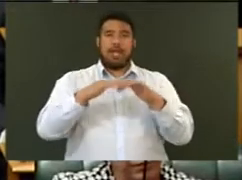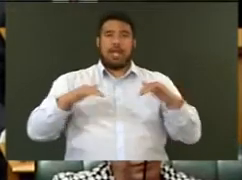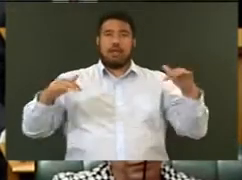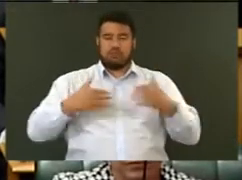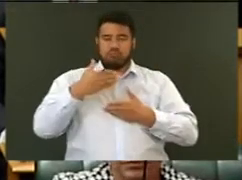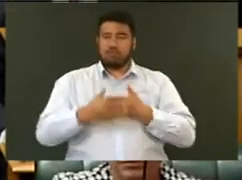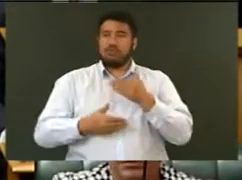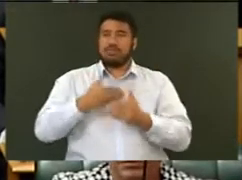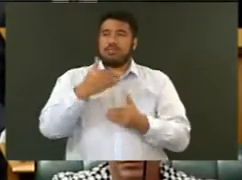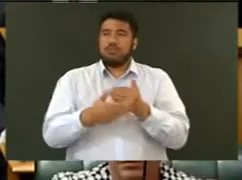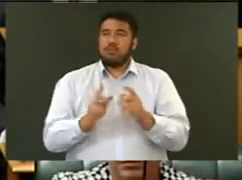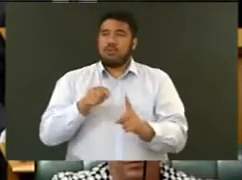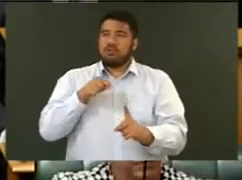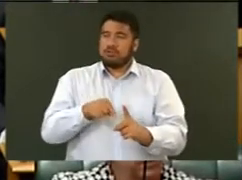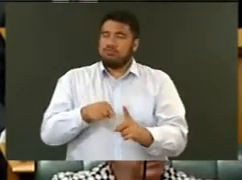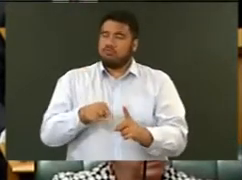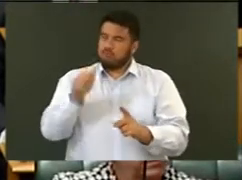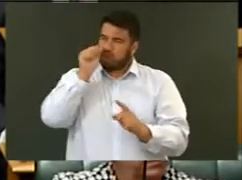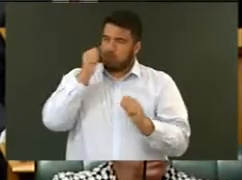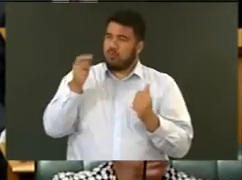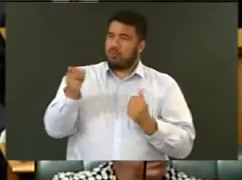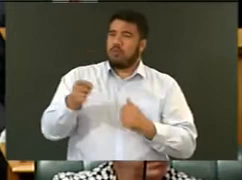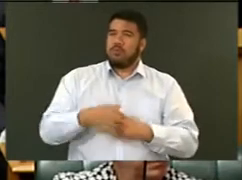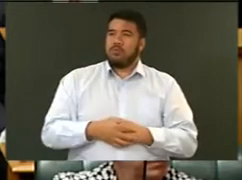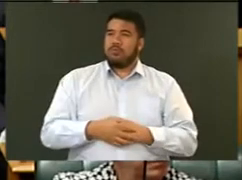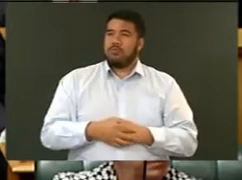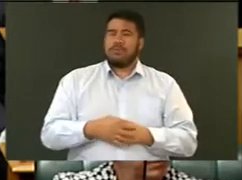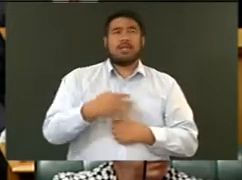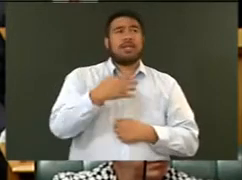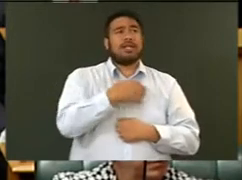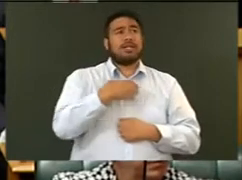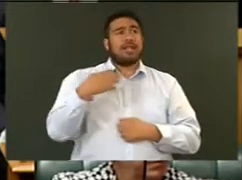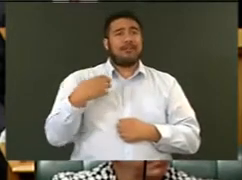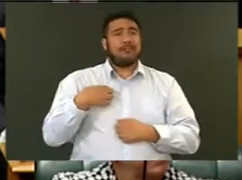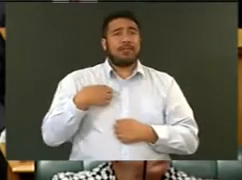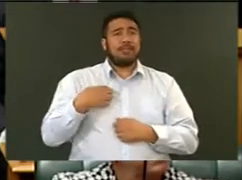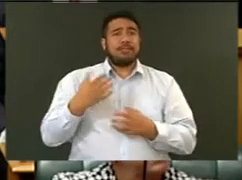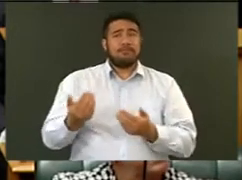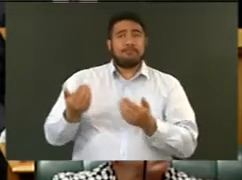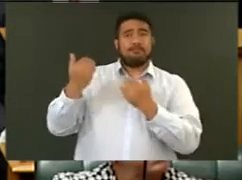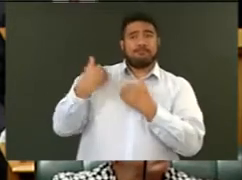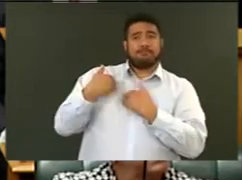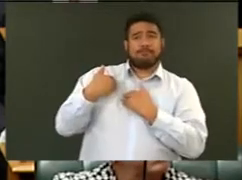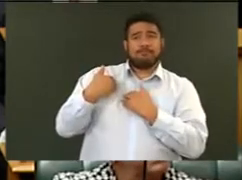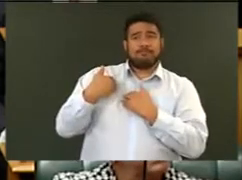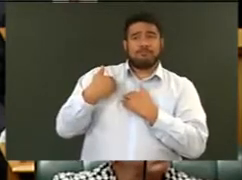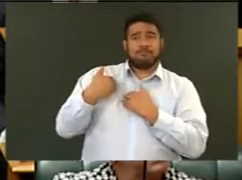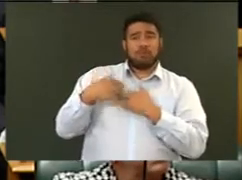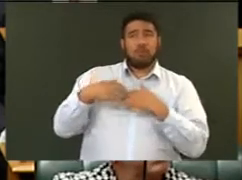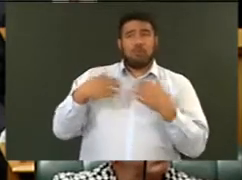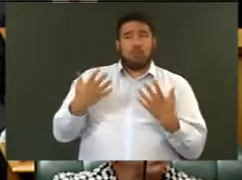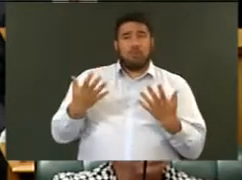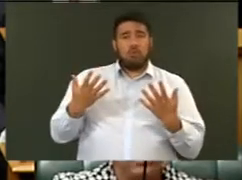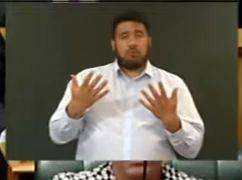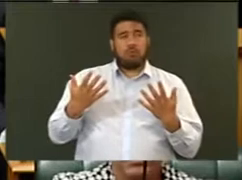a hoko o kāwanatanga, a hoko a apitihanga, a kā tāpaihia e koe aua tikanga aua ture i ronga i te tika